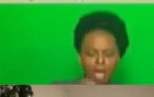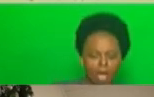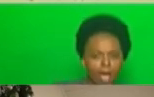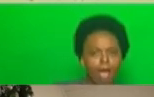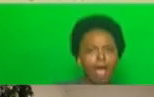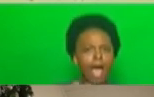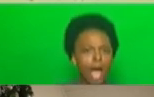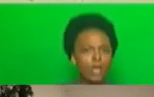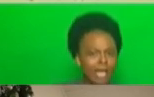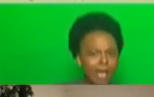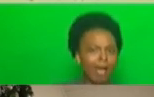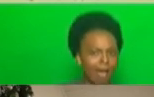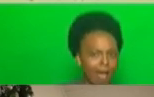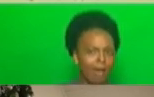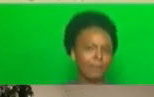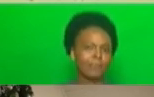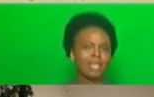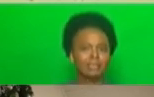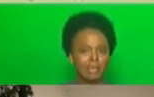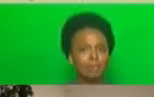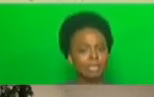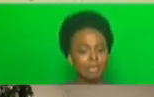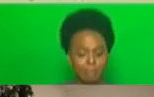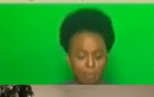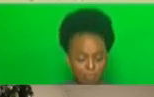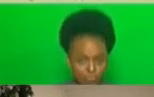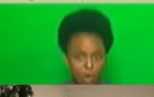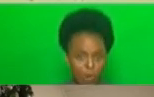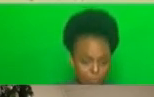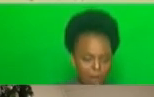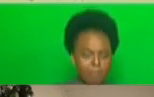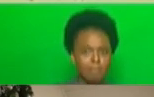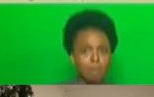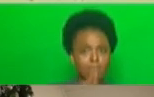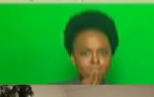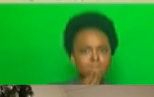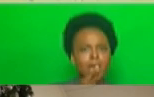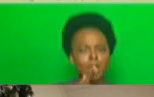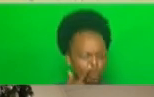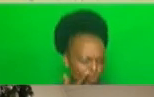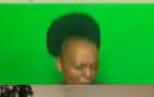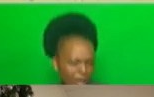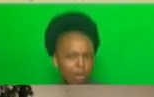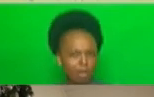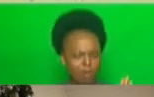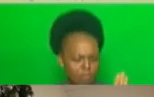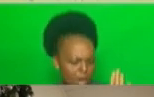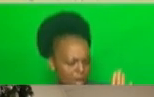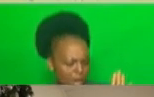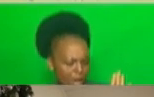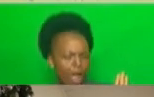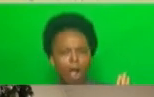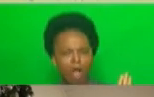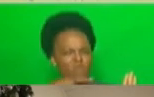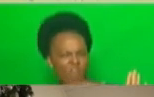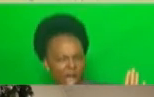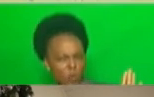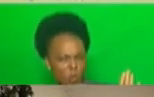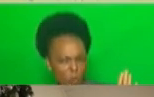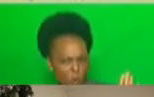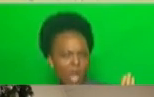check for this labelling themselves. Anyone who sees fake foodstuffs